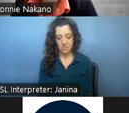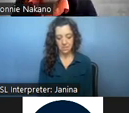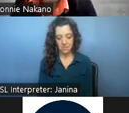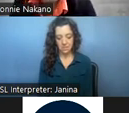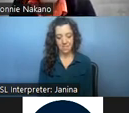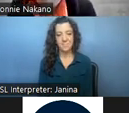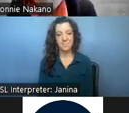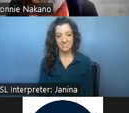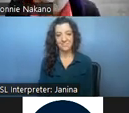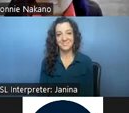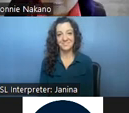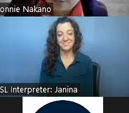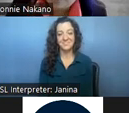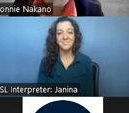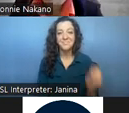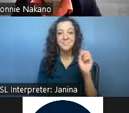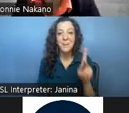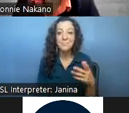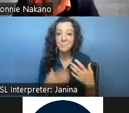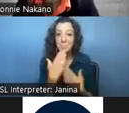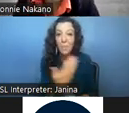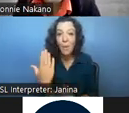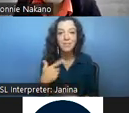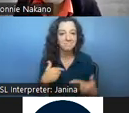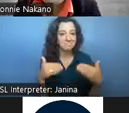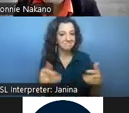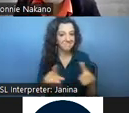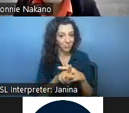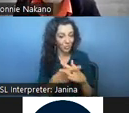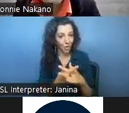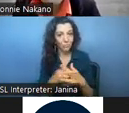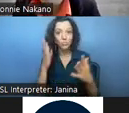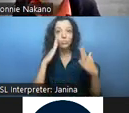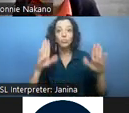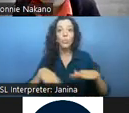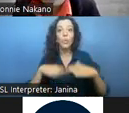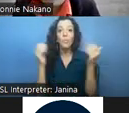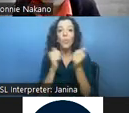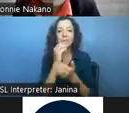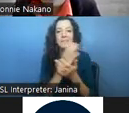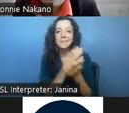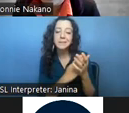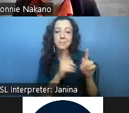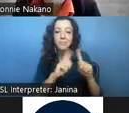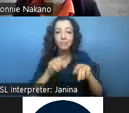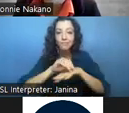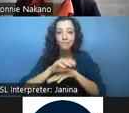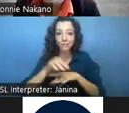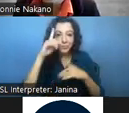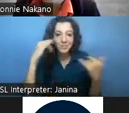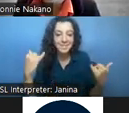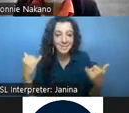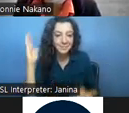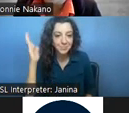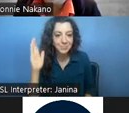all right good morning everyone we'll go ahead and get started we'll kick it off with uh some housekeeping stuff let's go to the next slide welcome